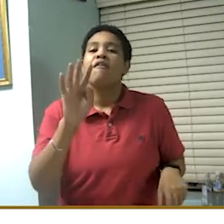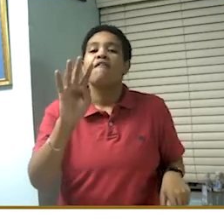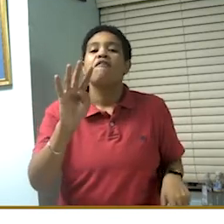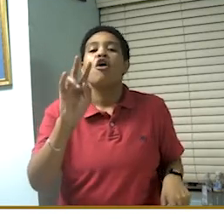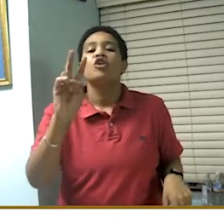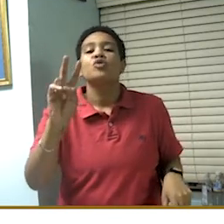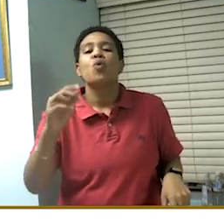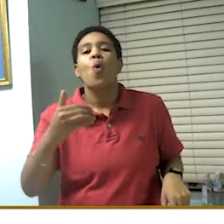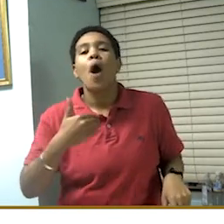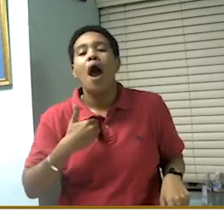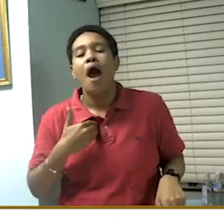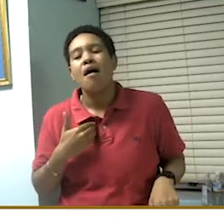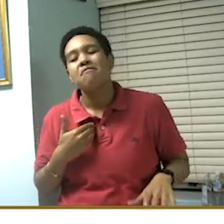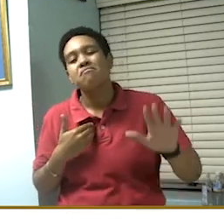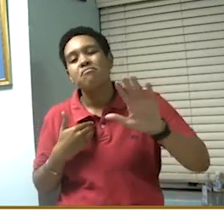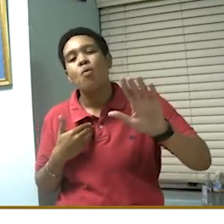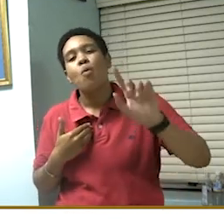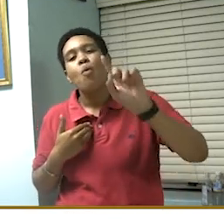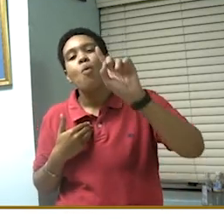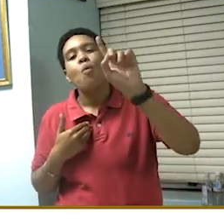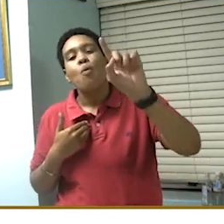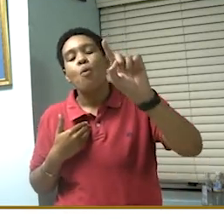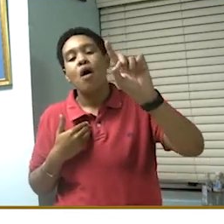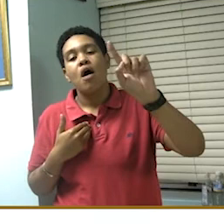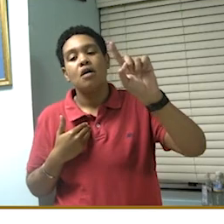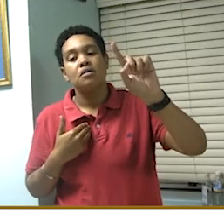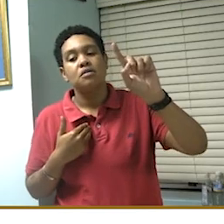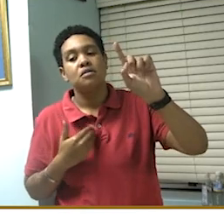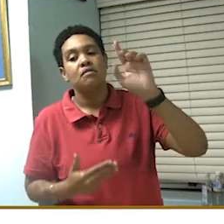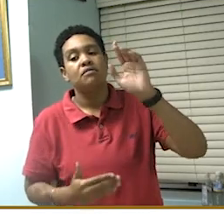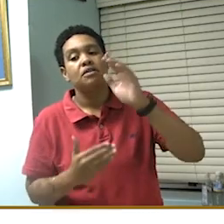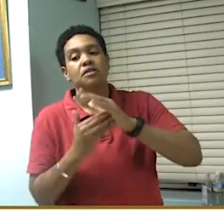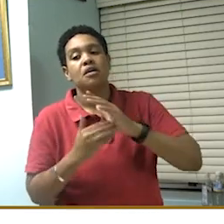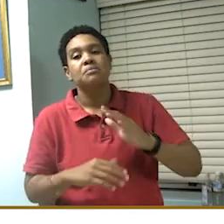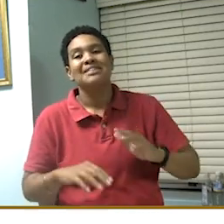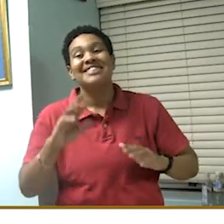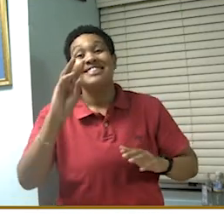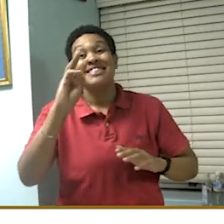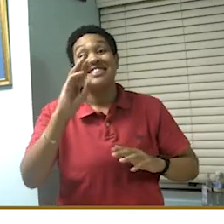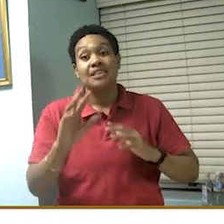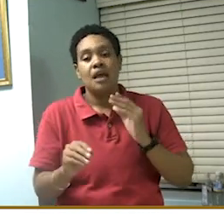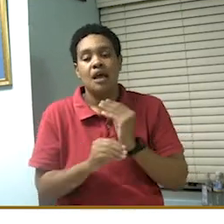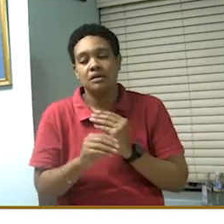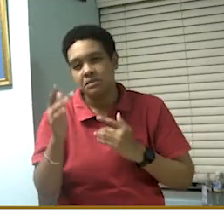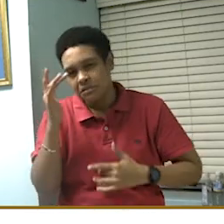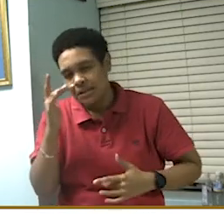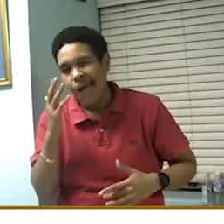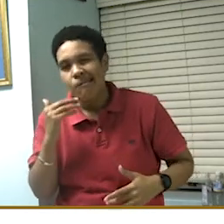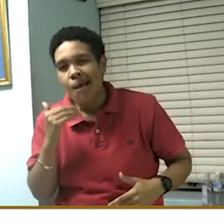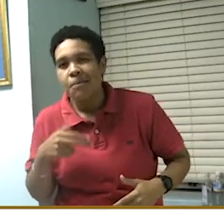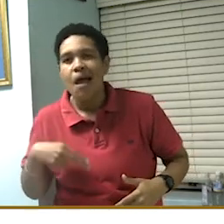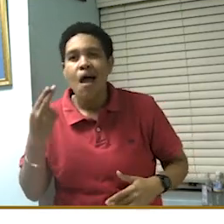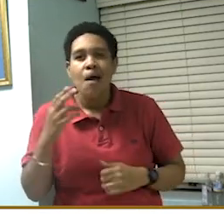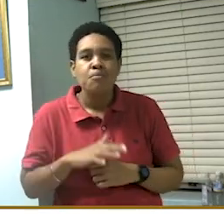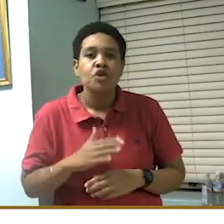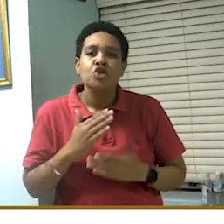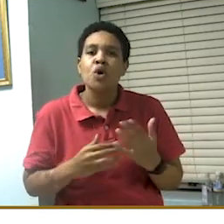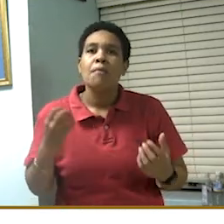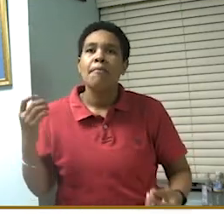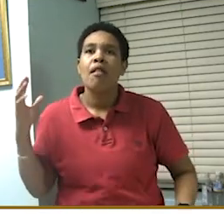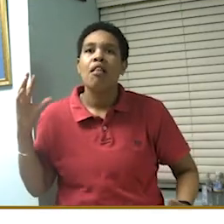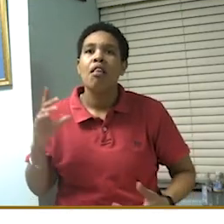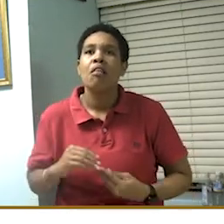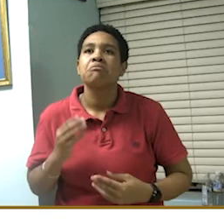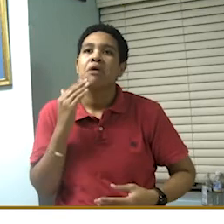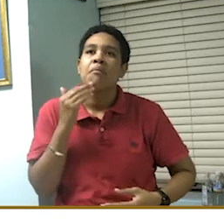about 42 had at least one of the top six comorbidities. And some had many.